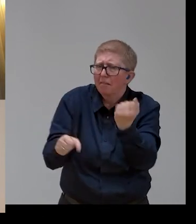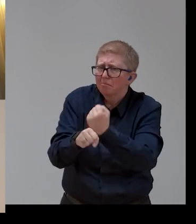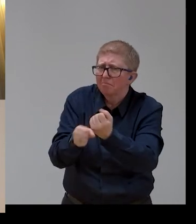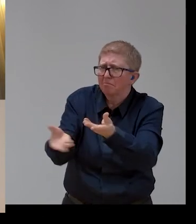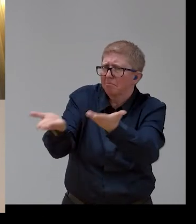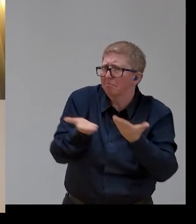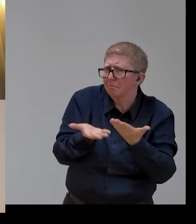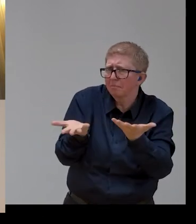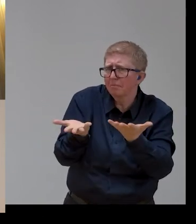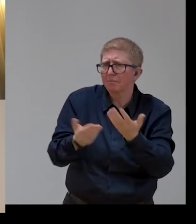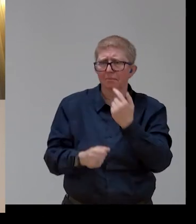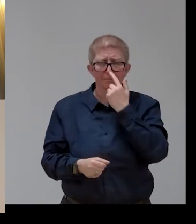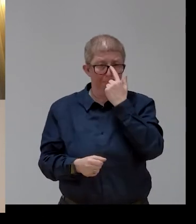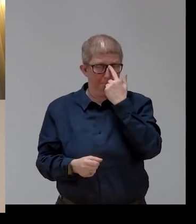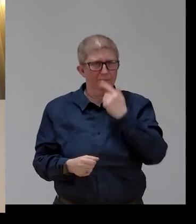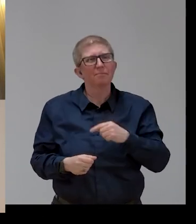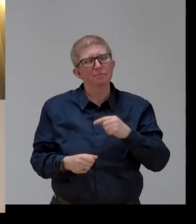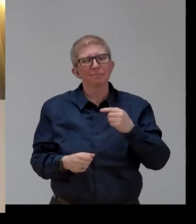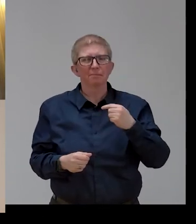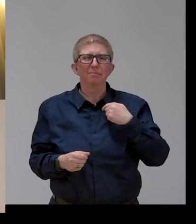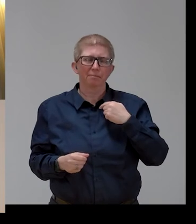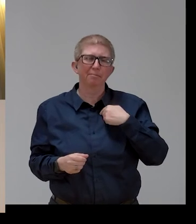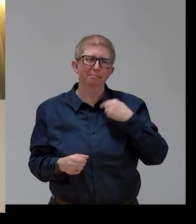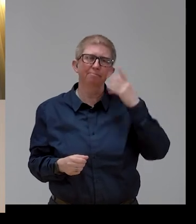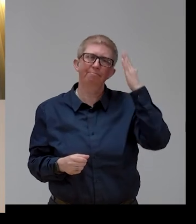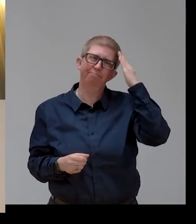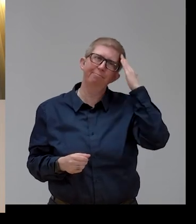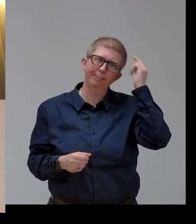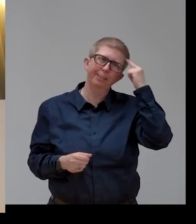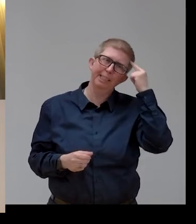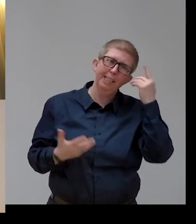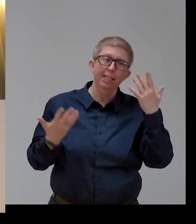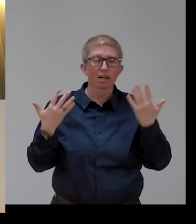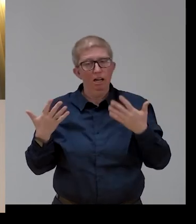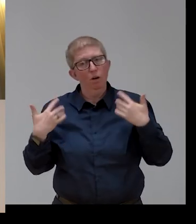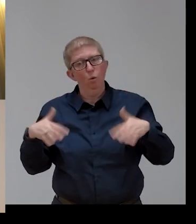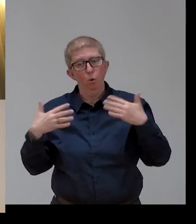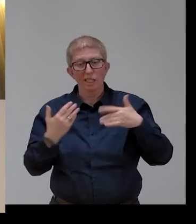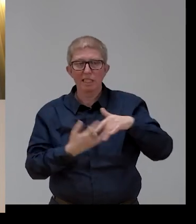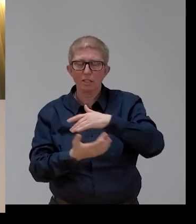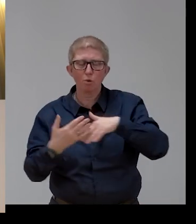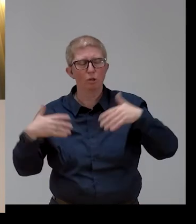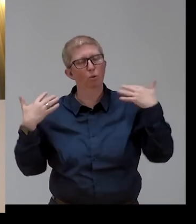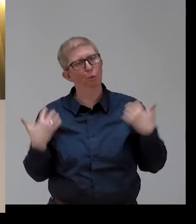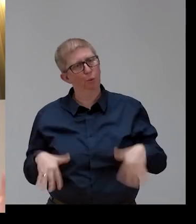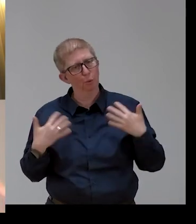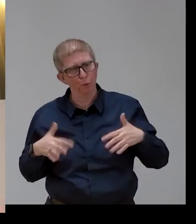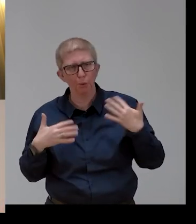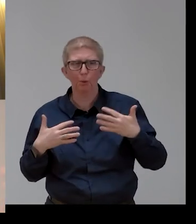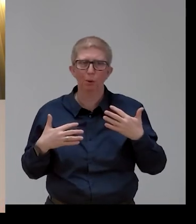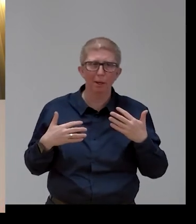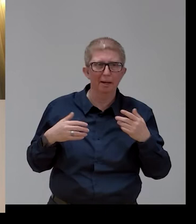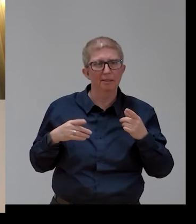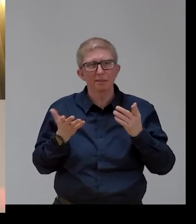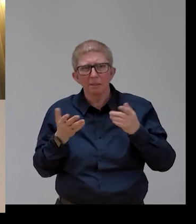have an already worsened situation, so we will need to be able to give guidance when we